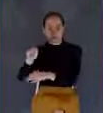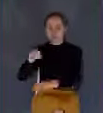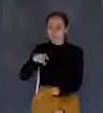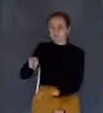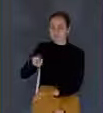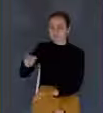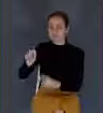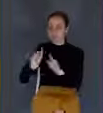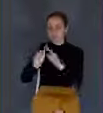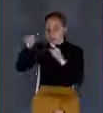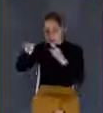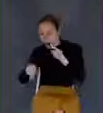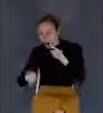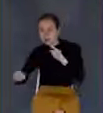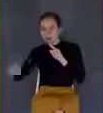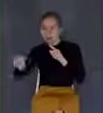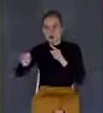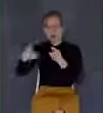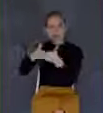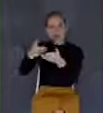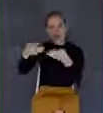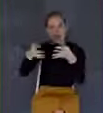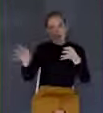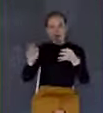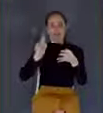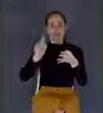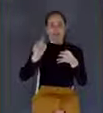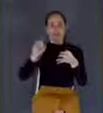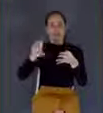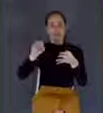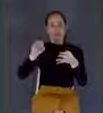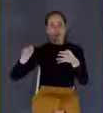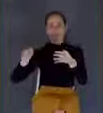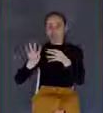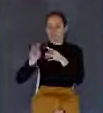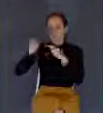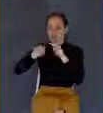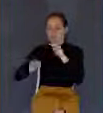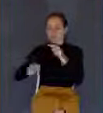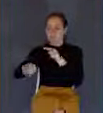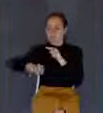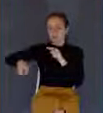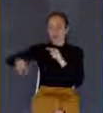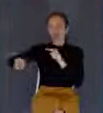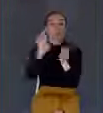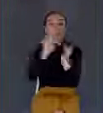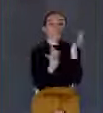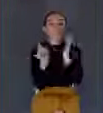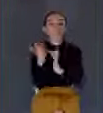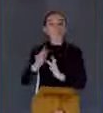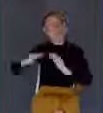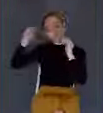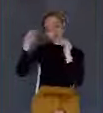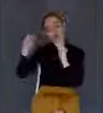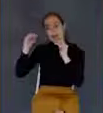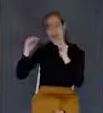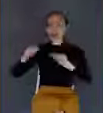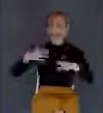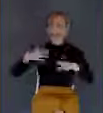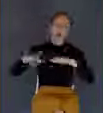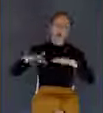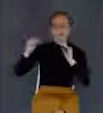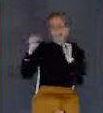ascended the eastern slope of the Mount of Olives, Jesus was teaching his disciples about his second coming. They wanted to know.